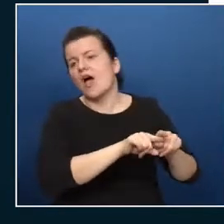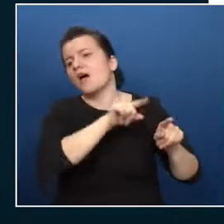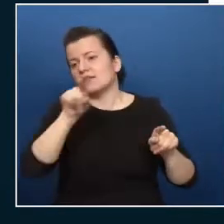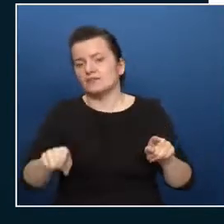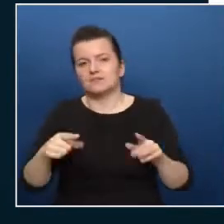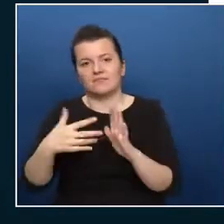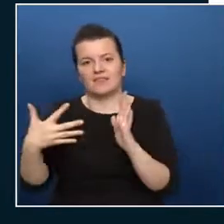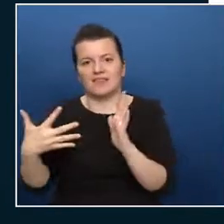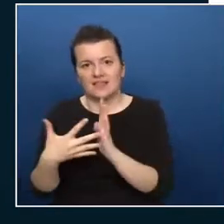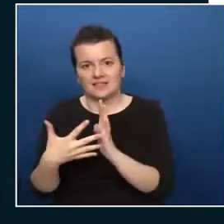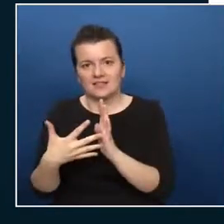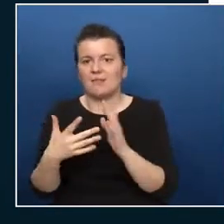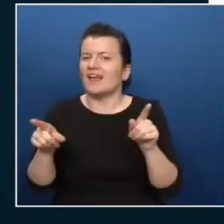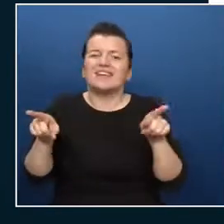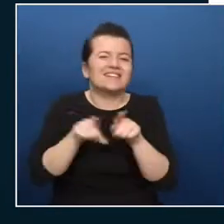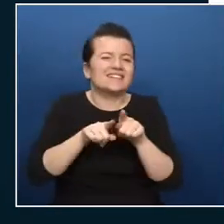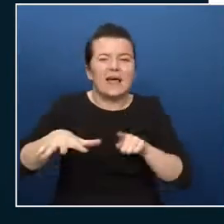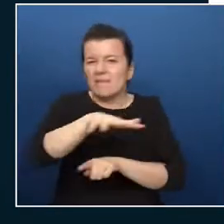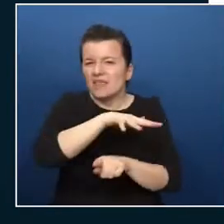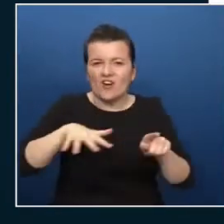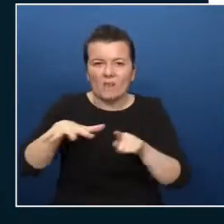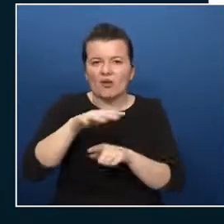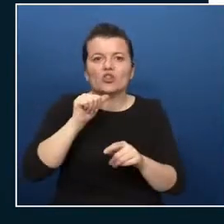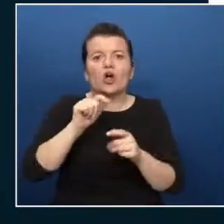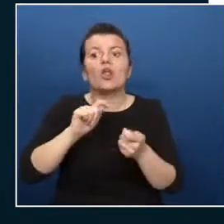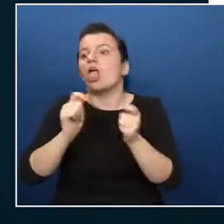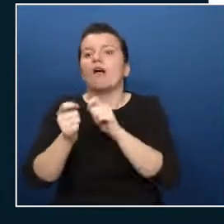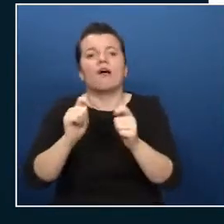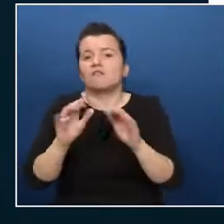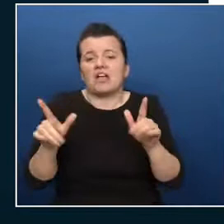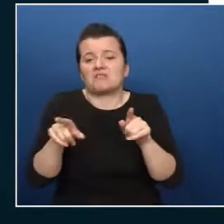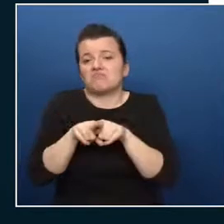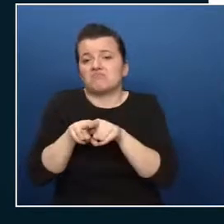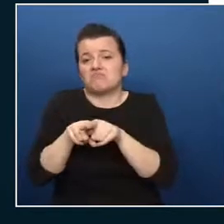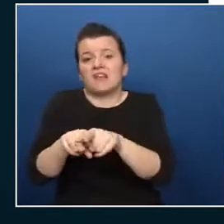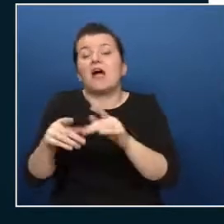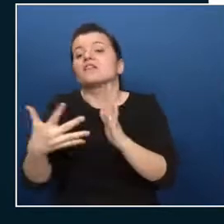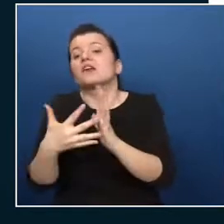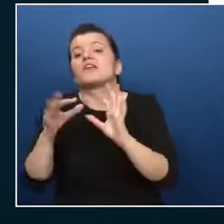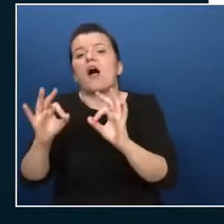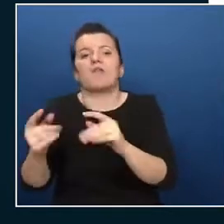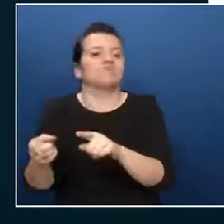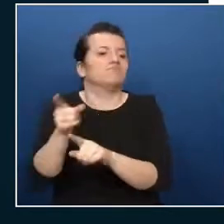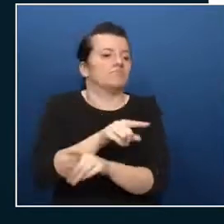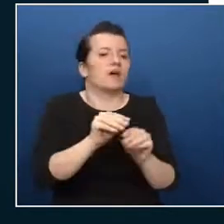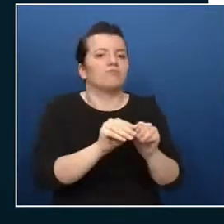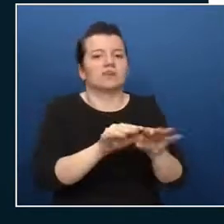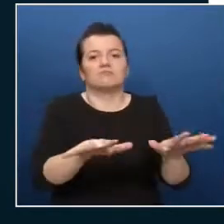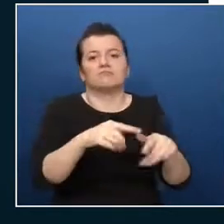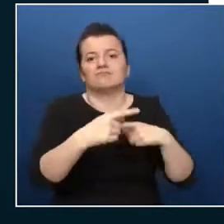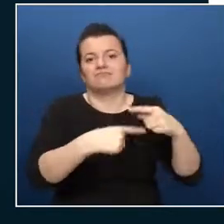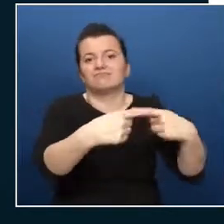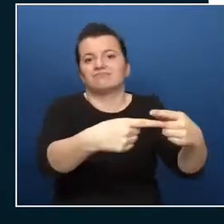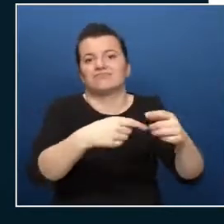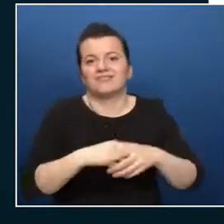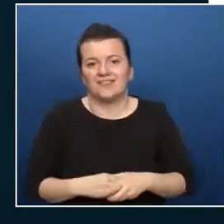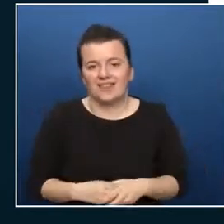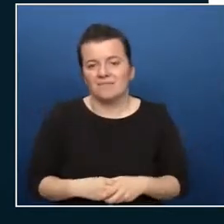consistent environments right and then when you're done testing or you're done deploying that specific stage